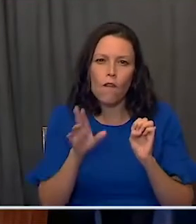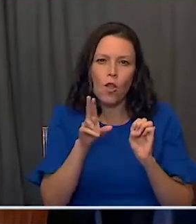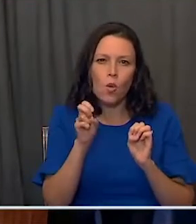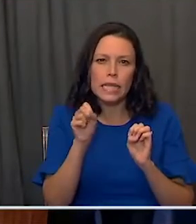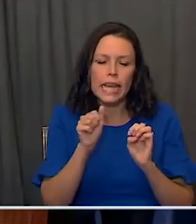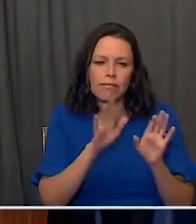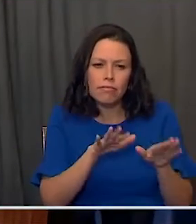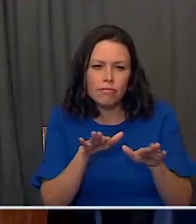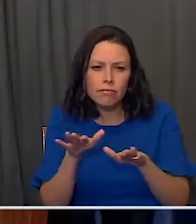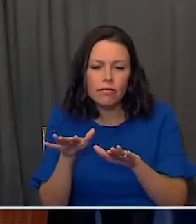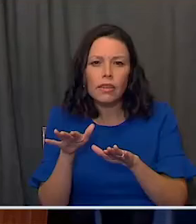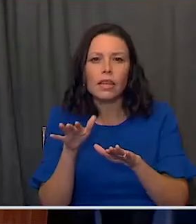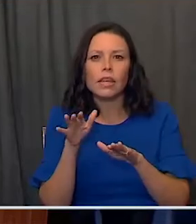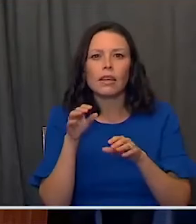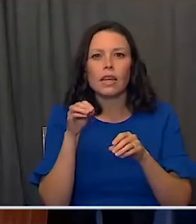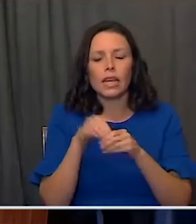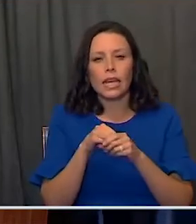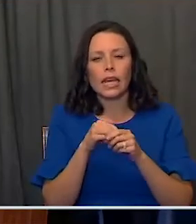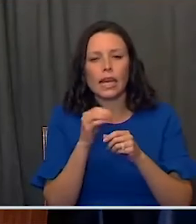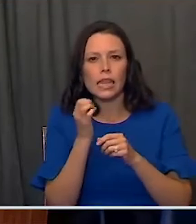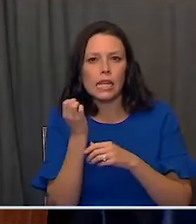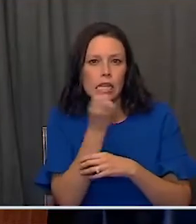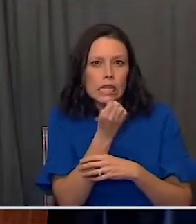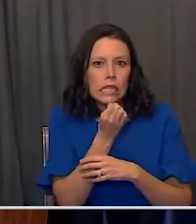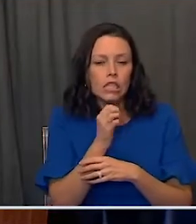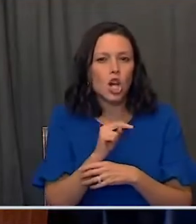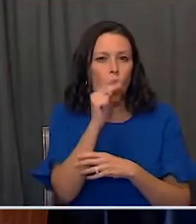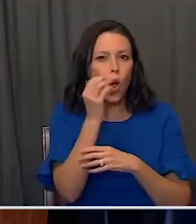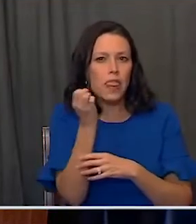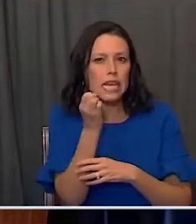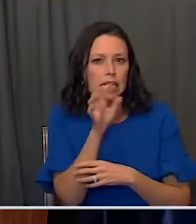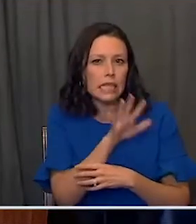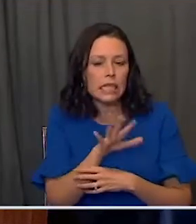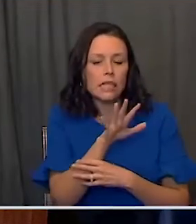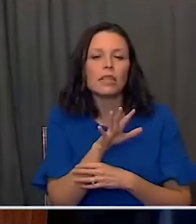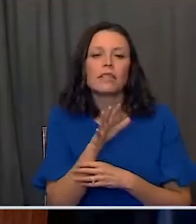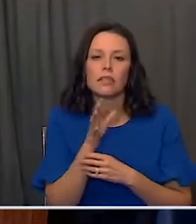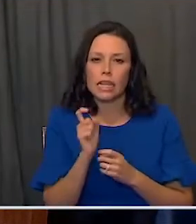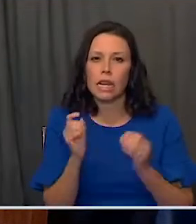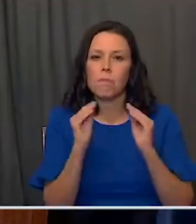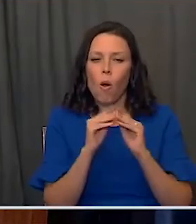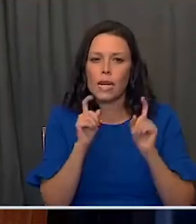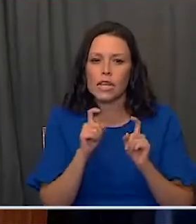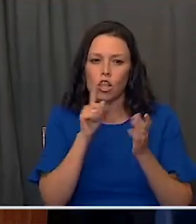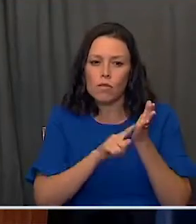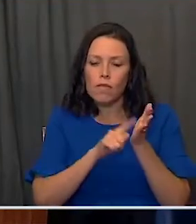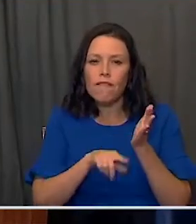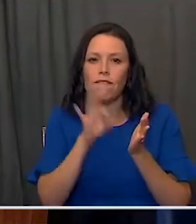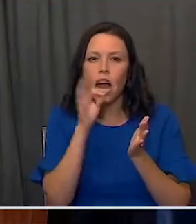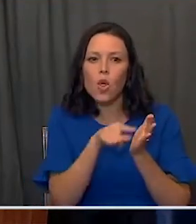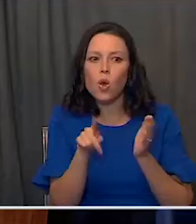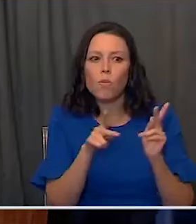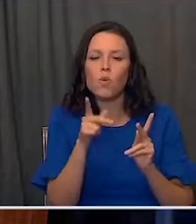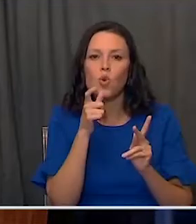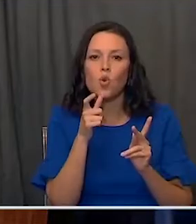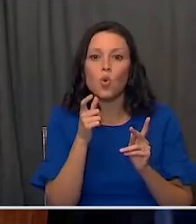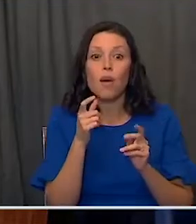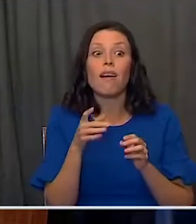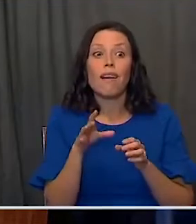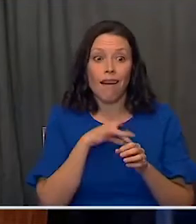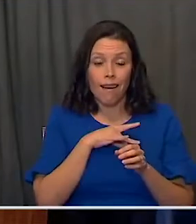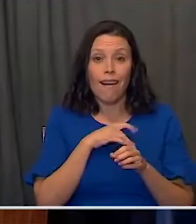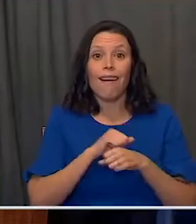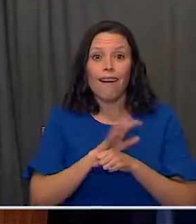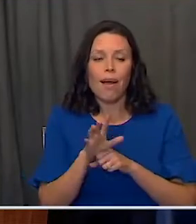-Atlantic states and the northeast to really increase testing looking for these asymptomatic cases. And I